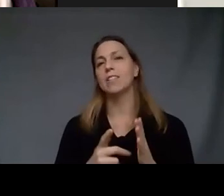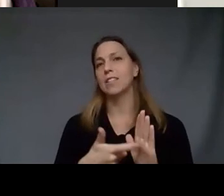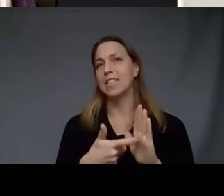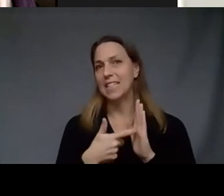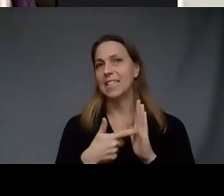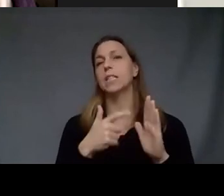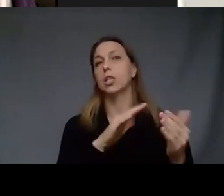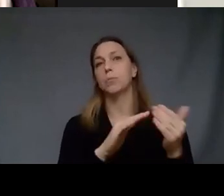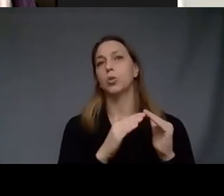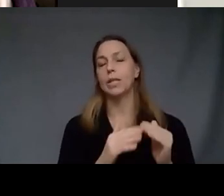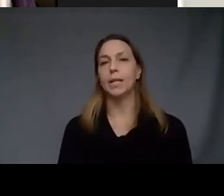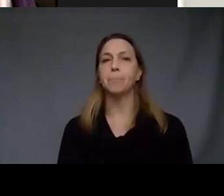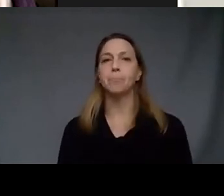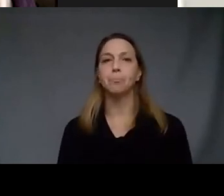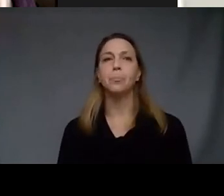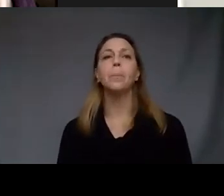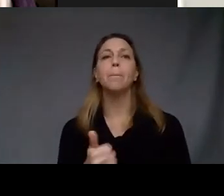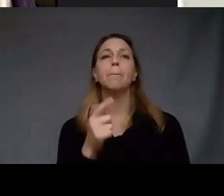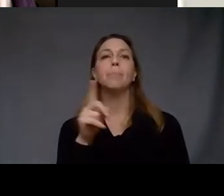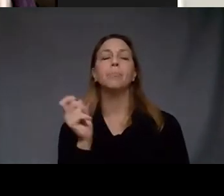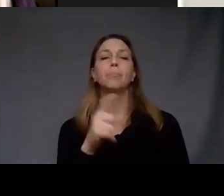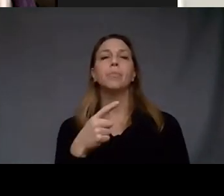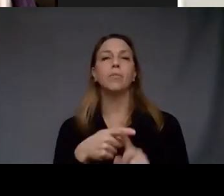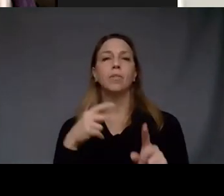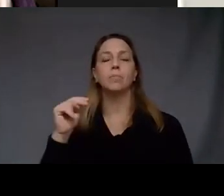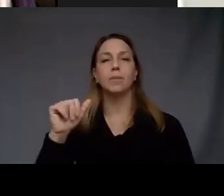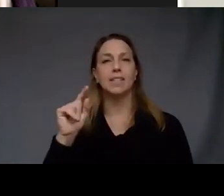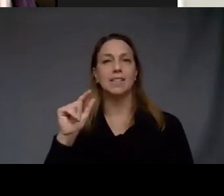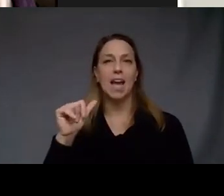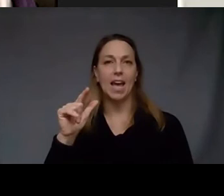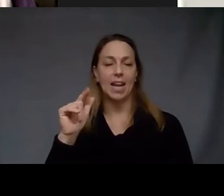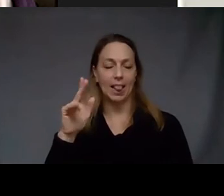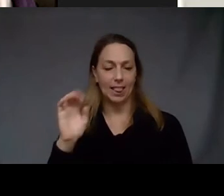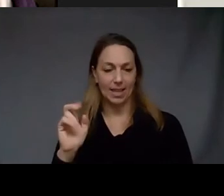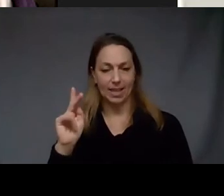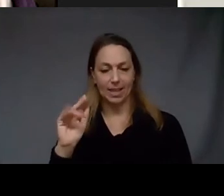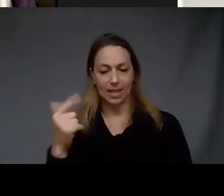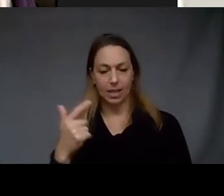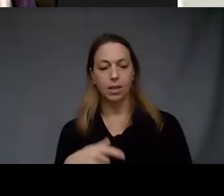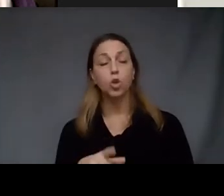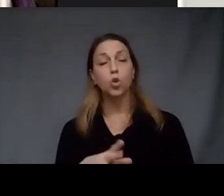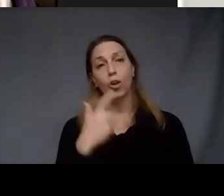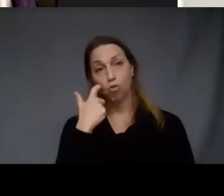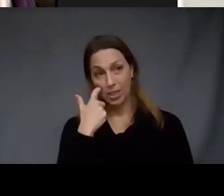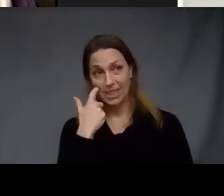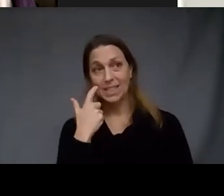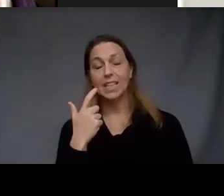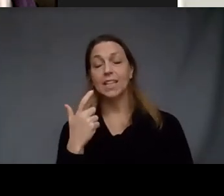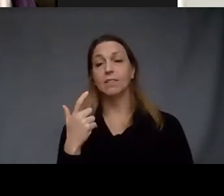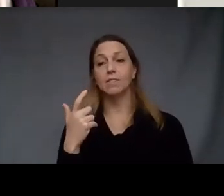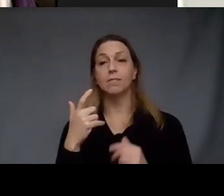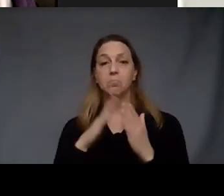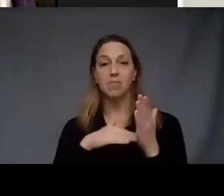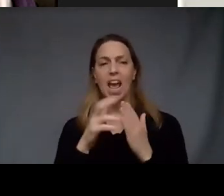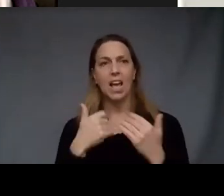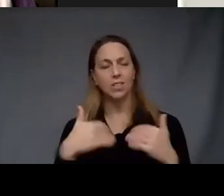thank you we have another question from Natalie King you said your recent work has explored a new depth of textures